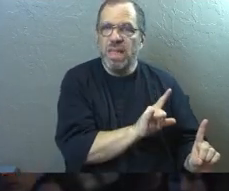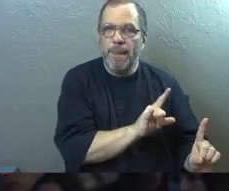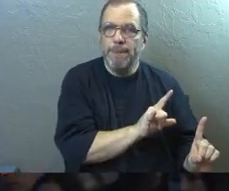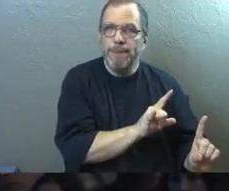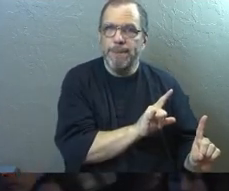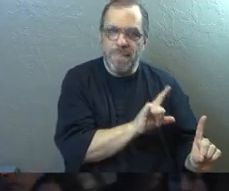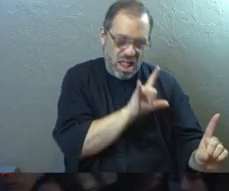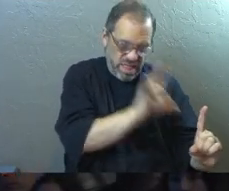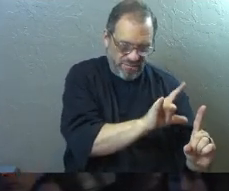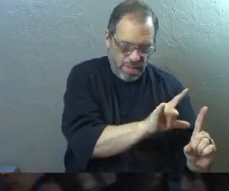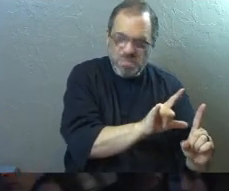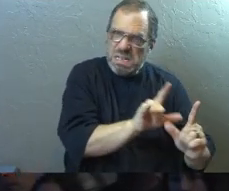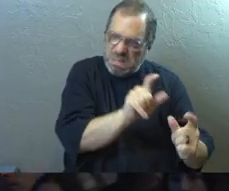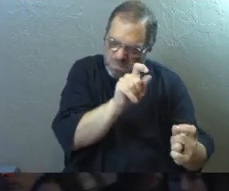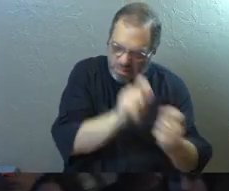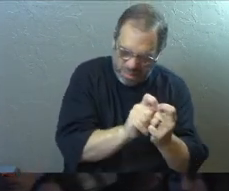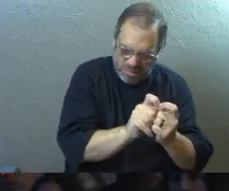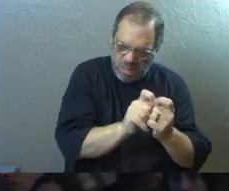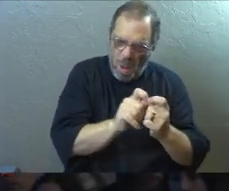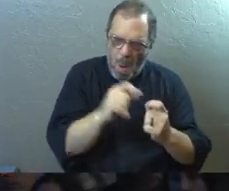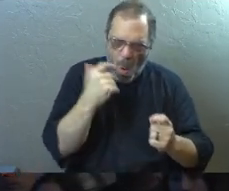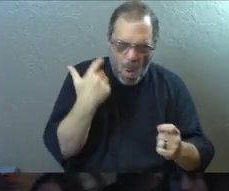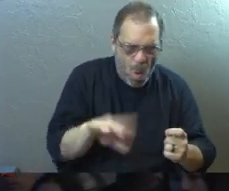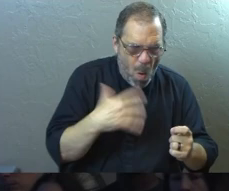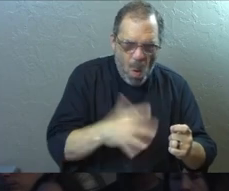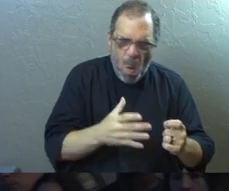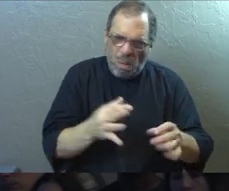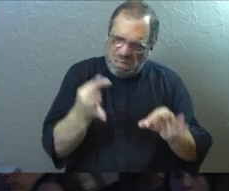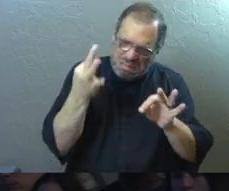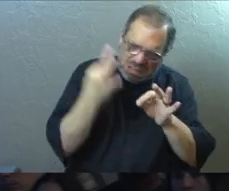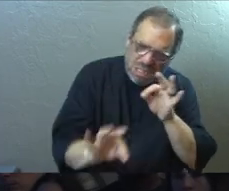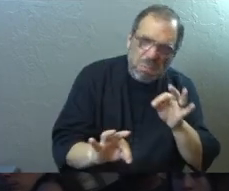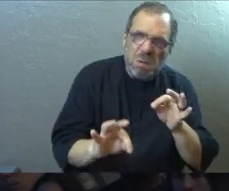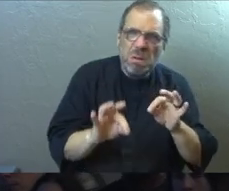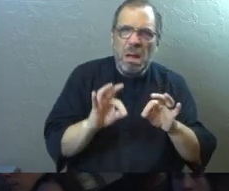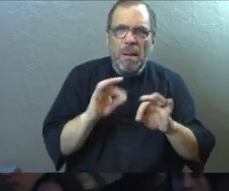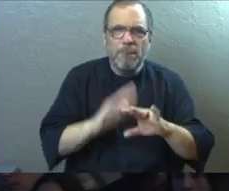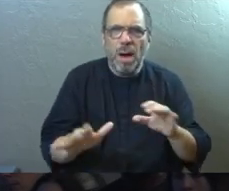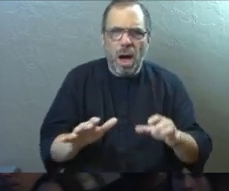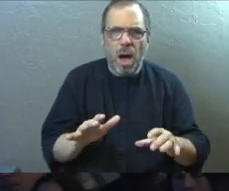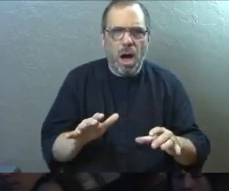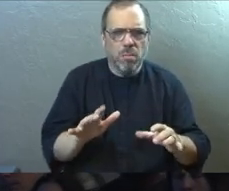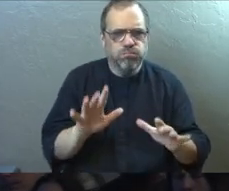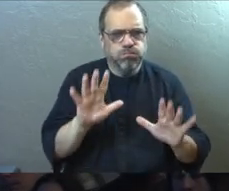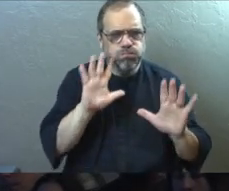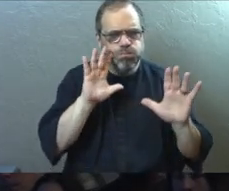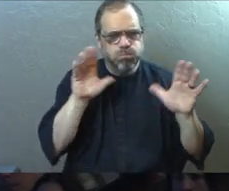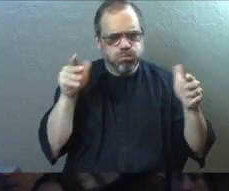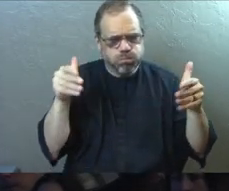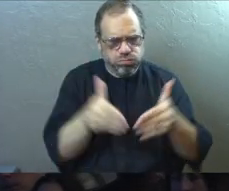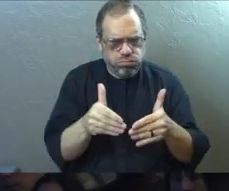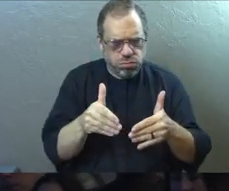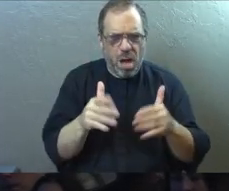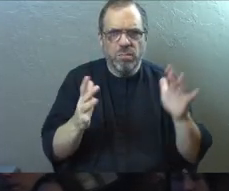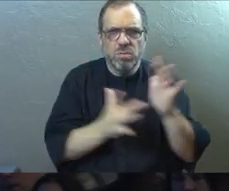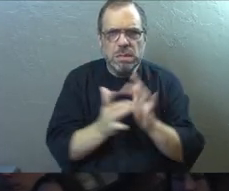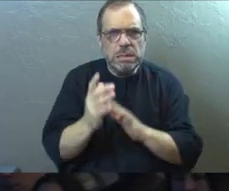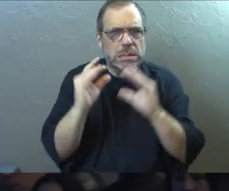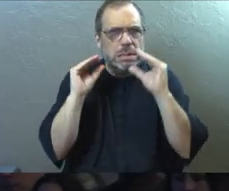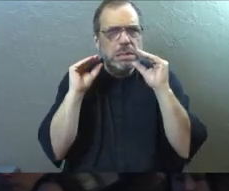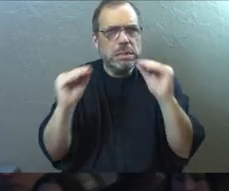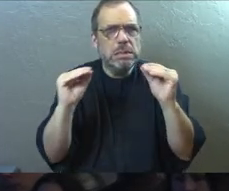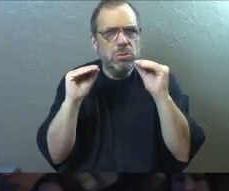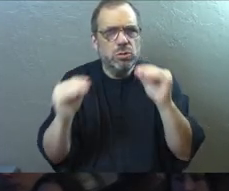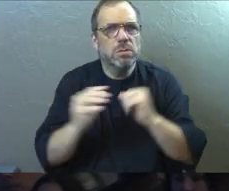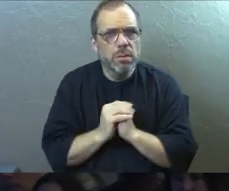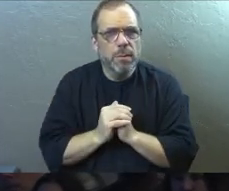It's so concise. It's so beautiful. It's so simple. And it's so central to the teaching of Jesus.